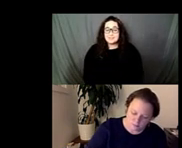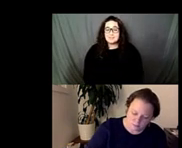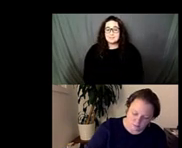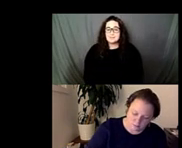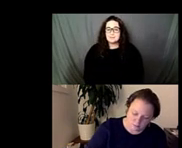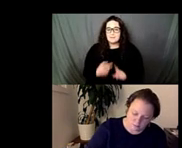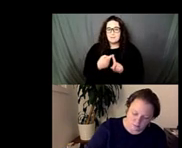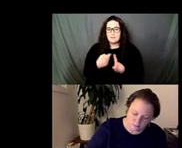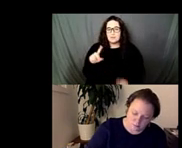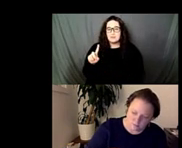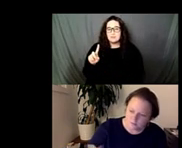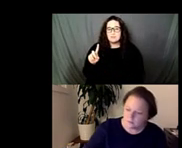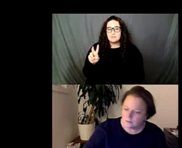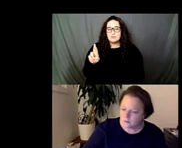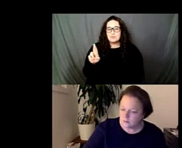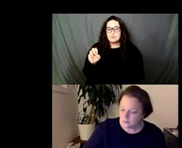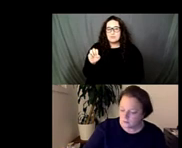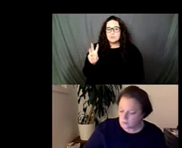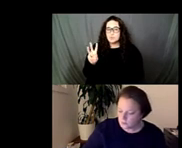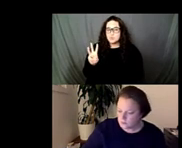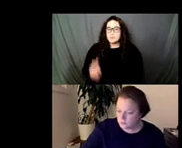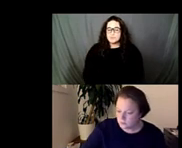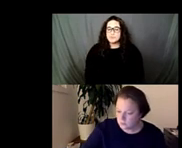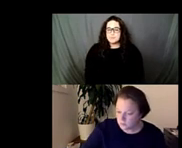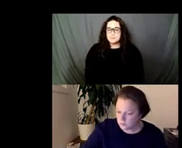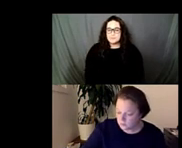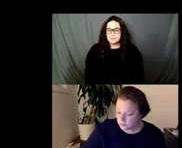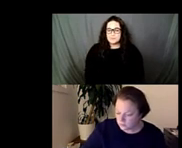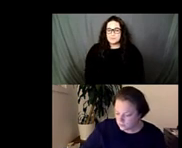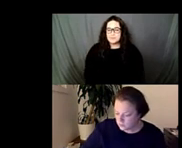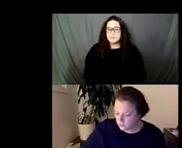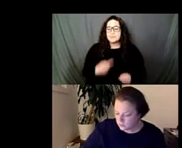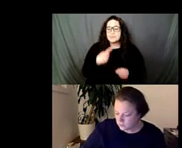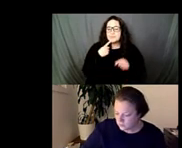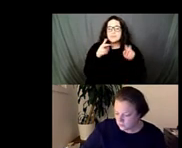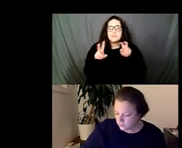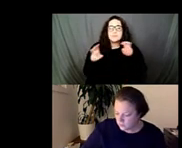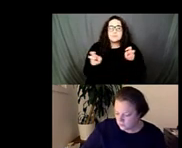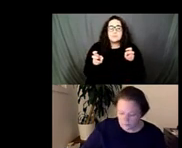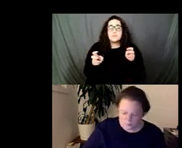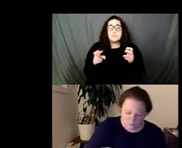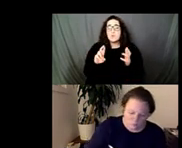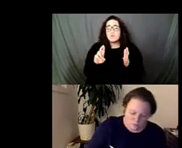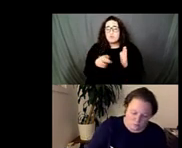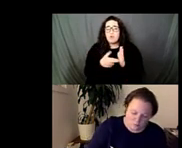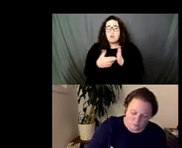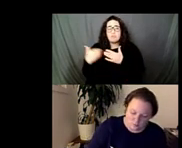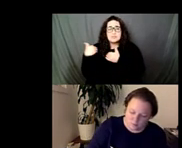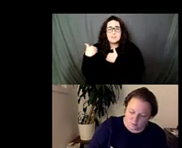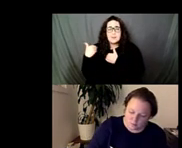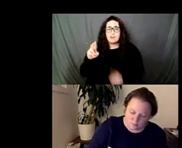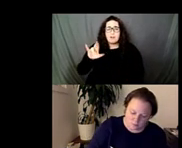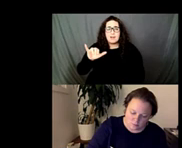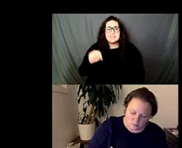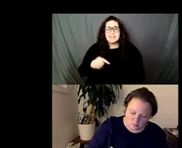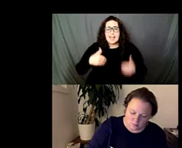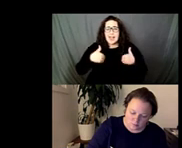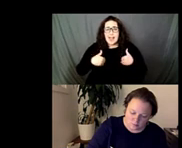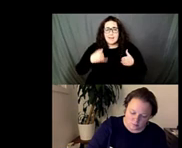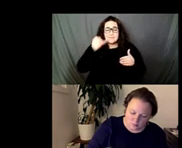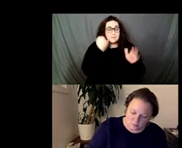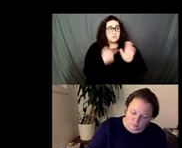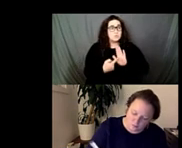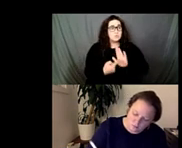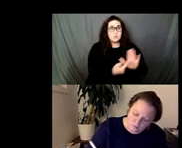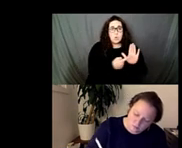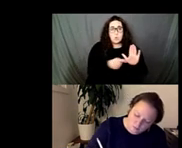and drew is asking what role and responsibilities do you think rit takes on when it shows a work like untitled